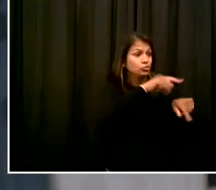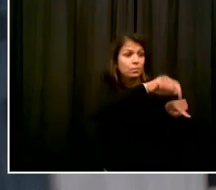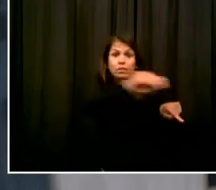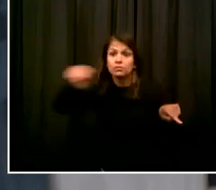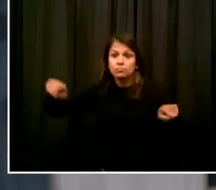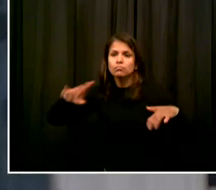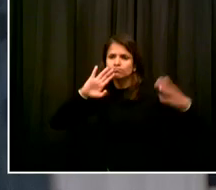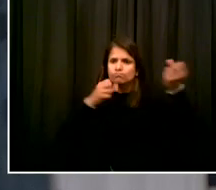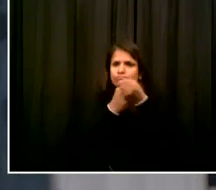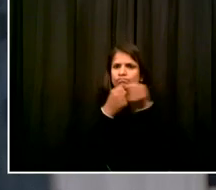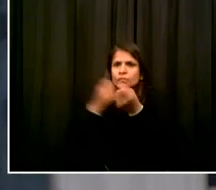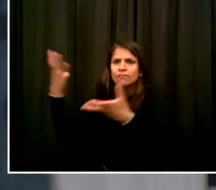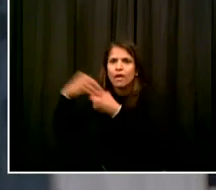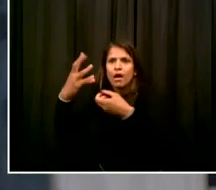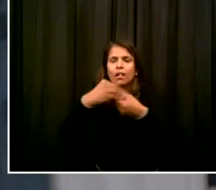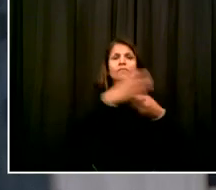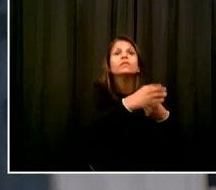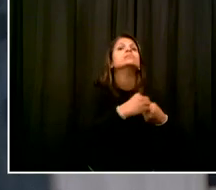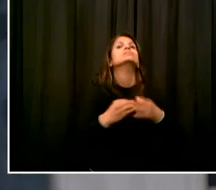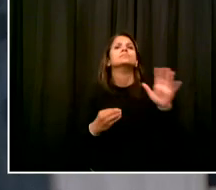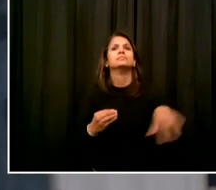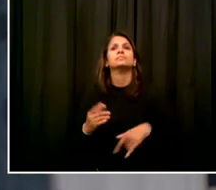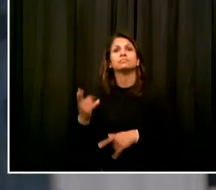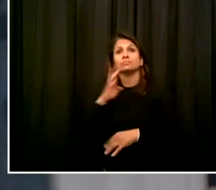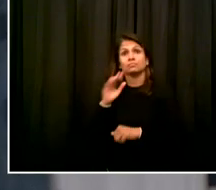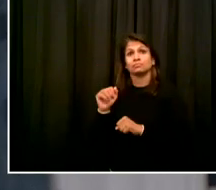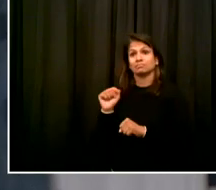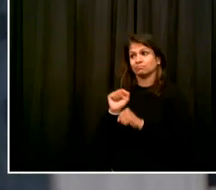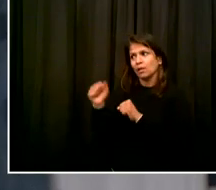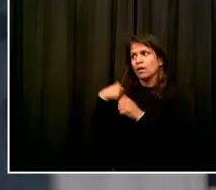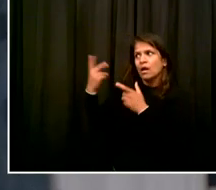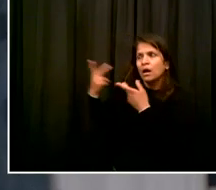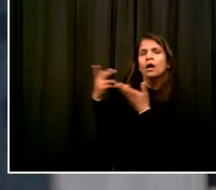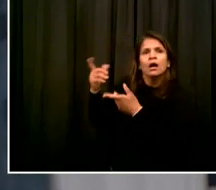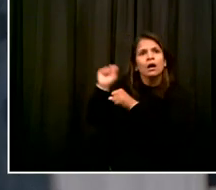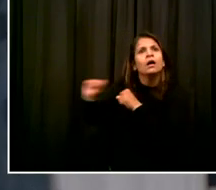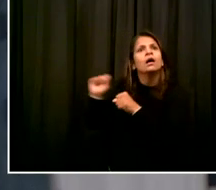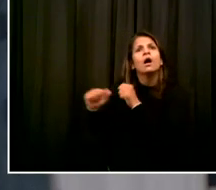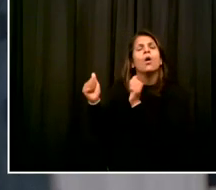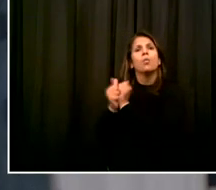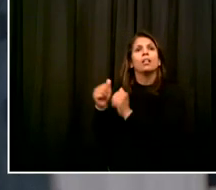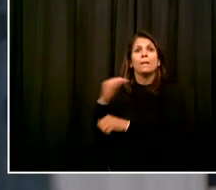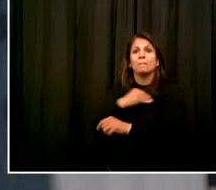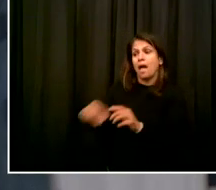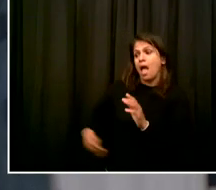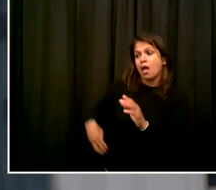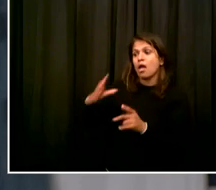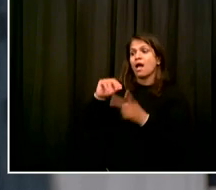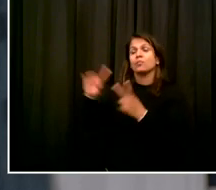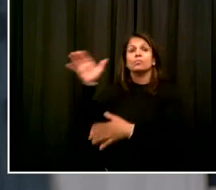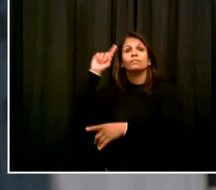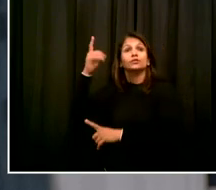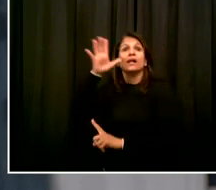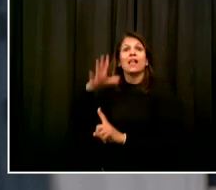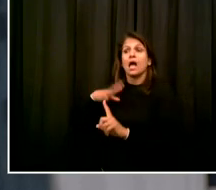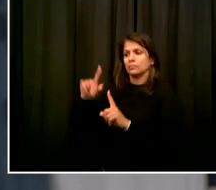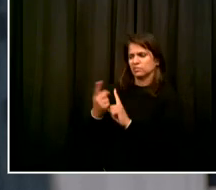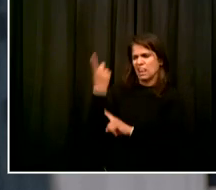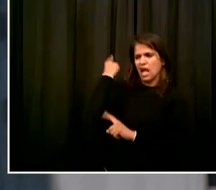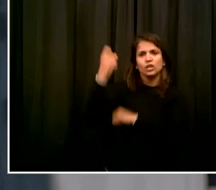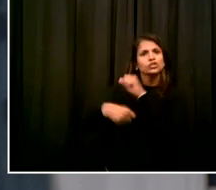and First Lady and I announced just over a year ago to provide all elementary school students with rich education and social-emotional learning